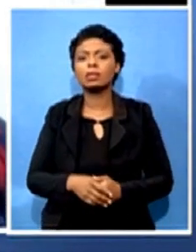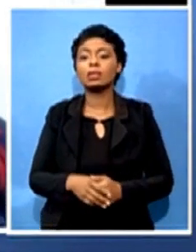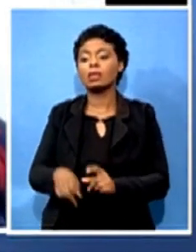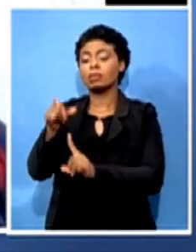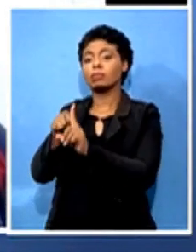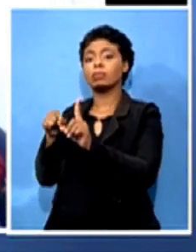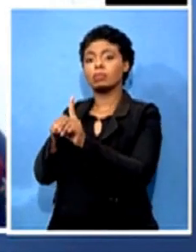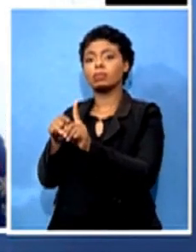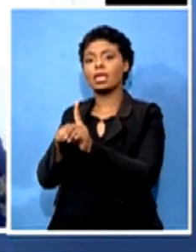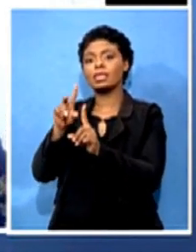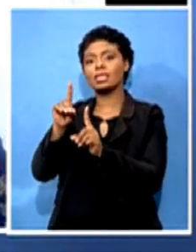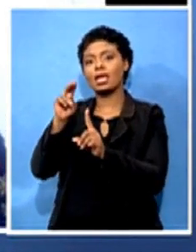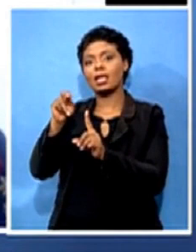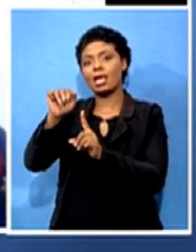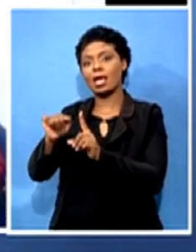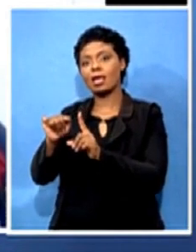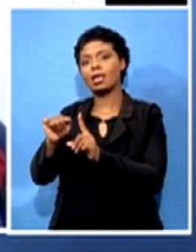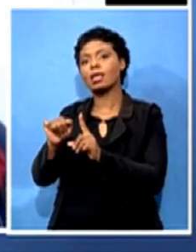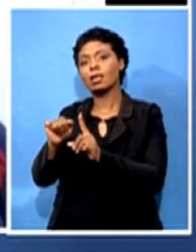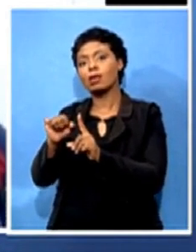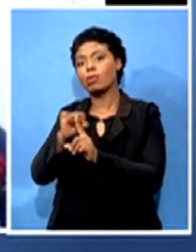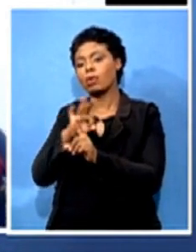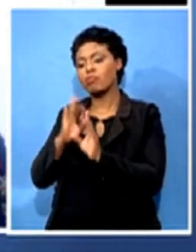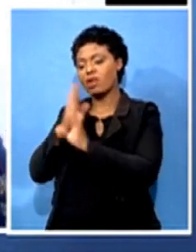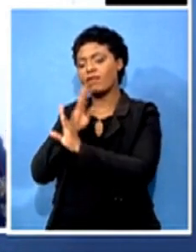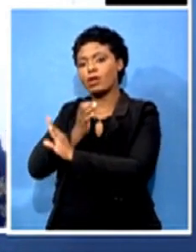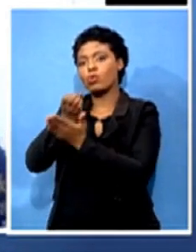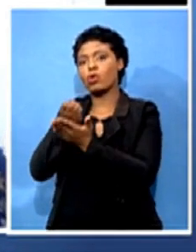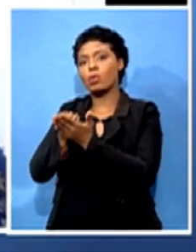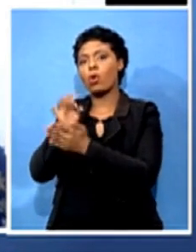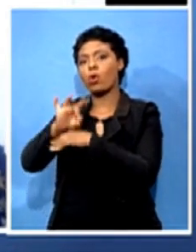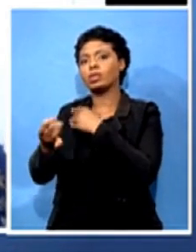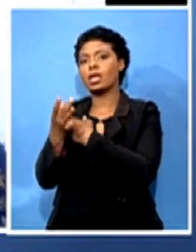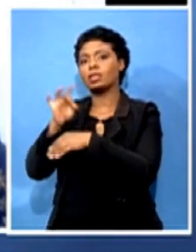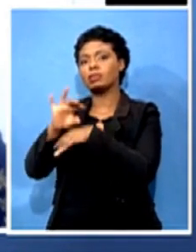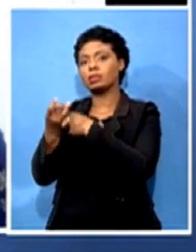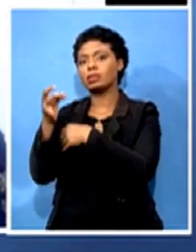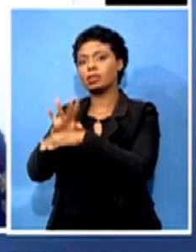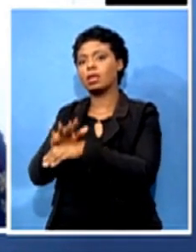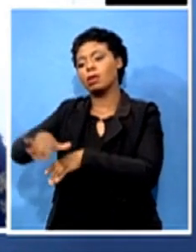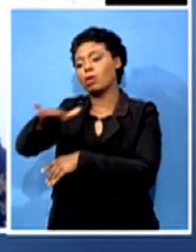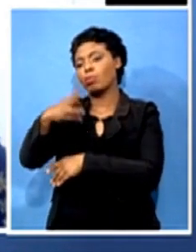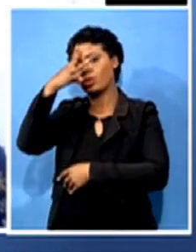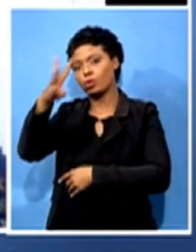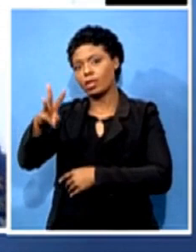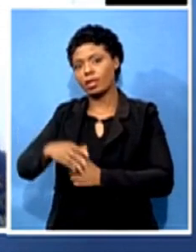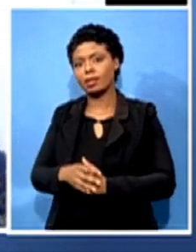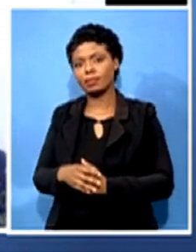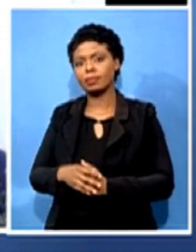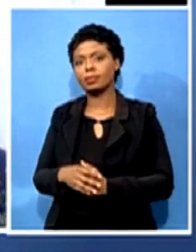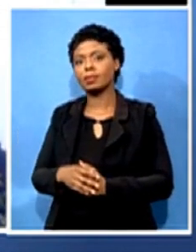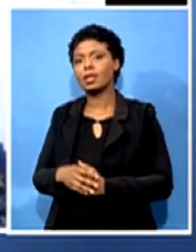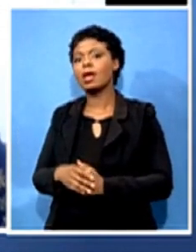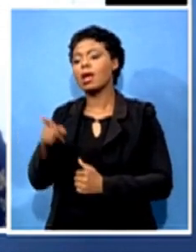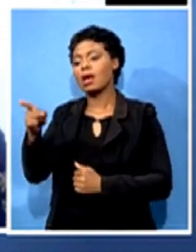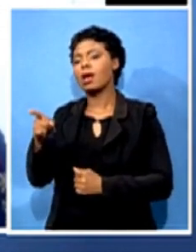a private economic consulting firm based in Pretoria. Laurelin conducted a study on behalf of the EUSA